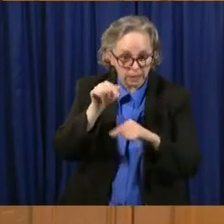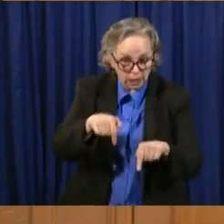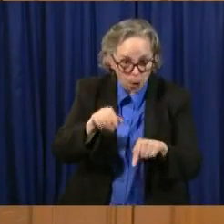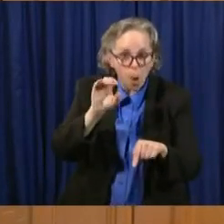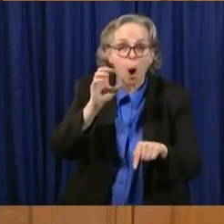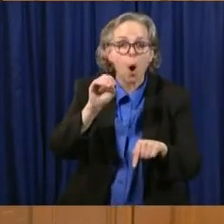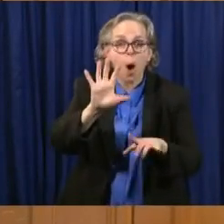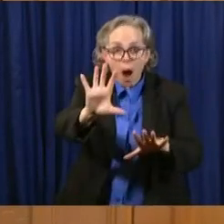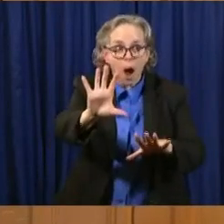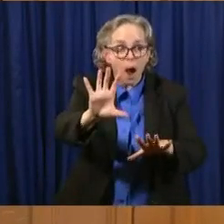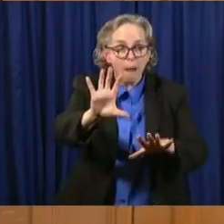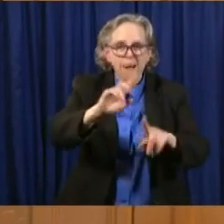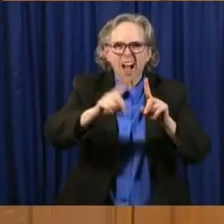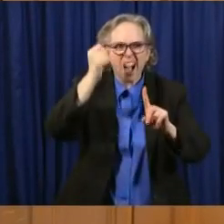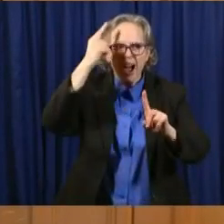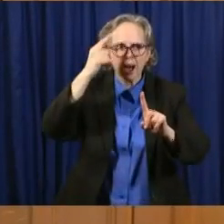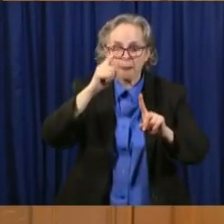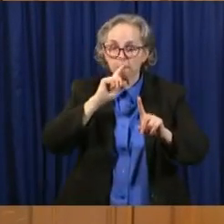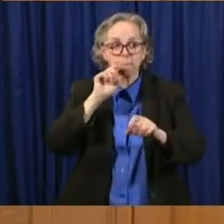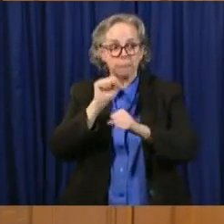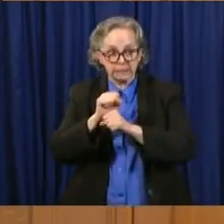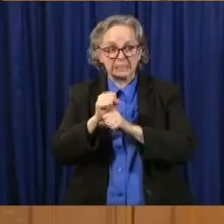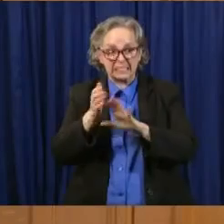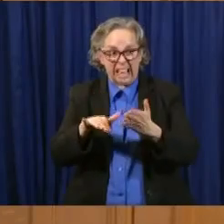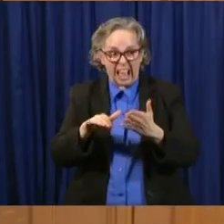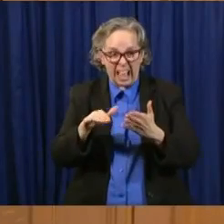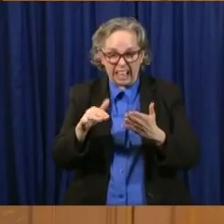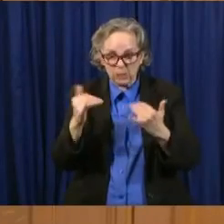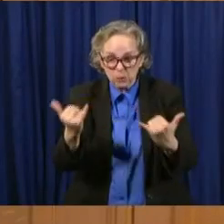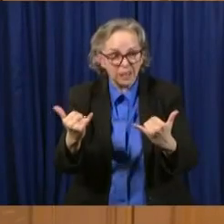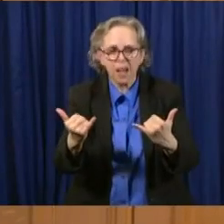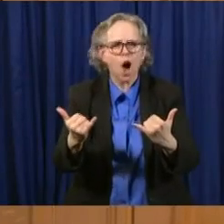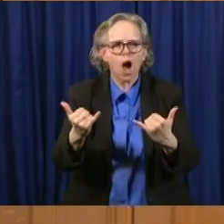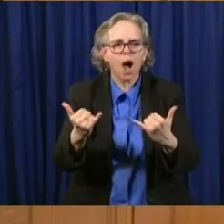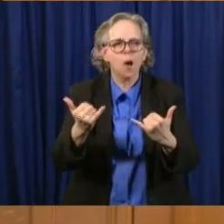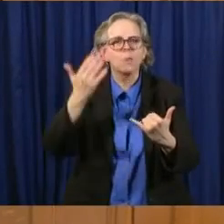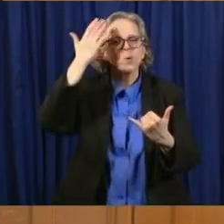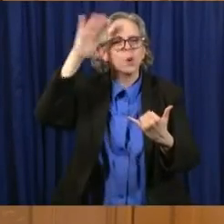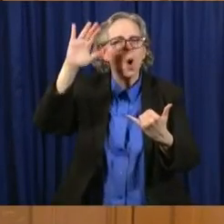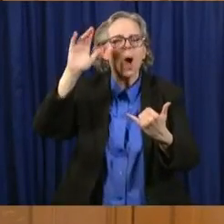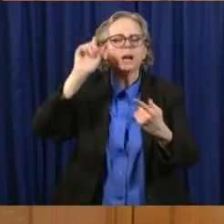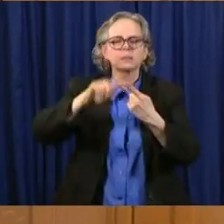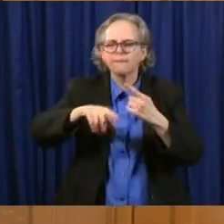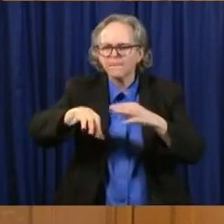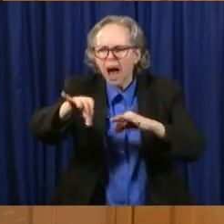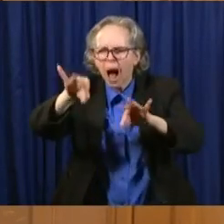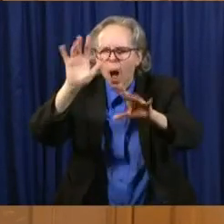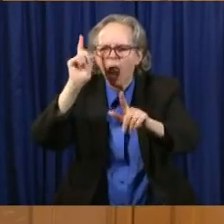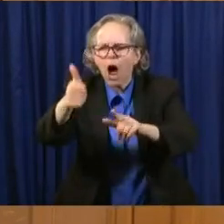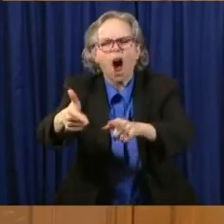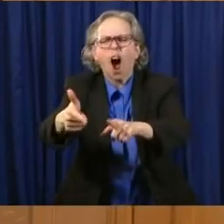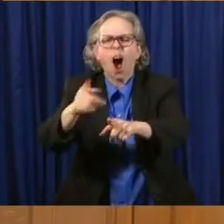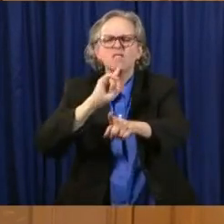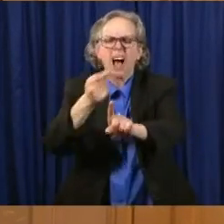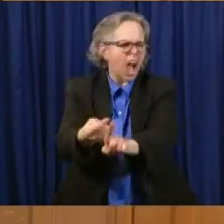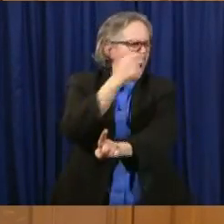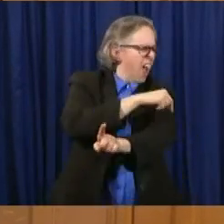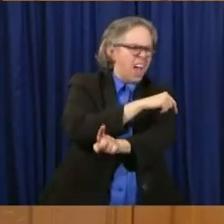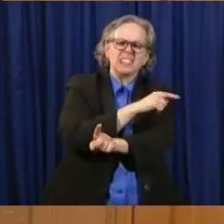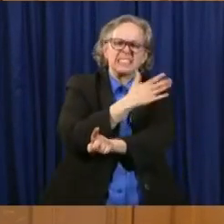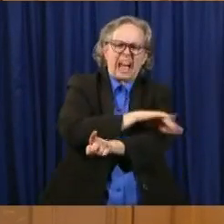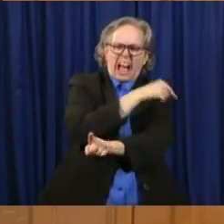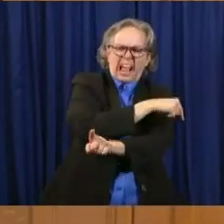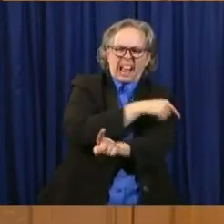that we will not learn about for days to come. So that data is coming in for various reasons.